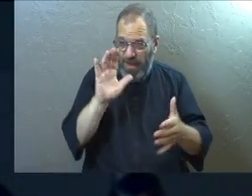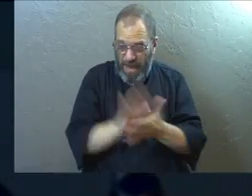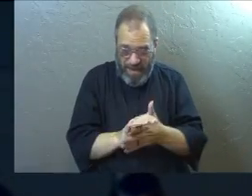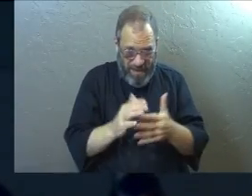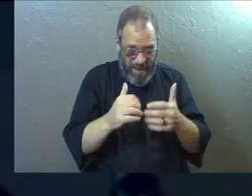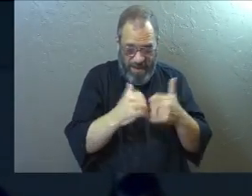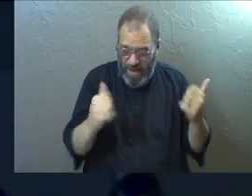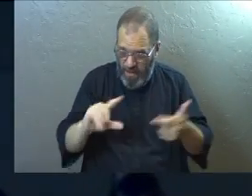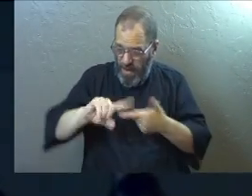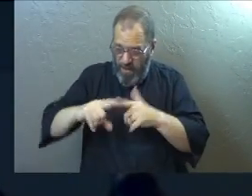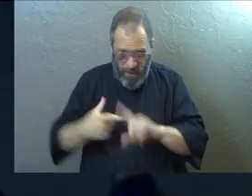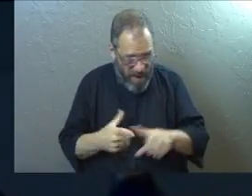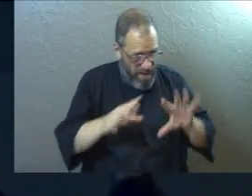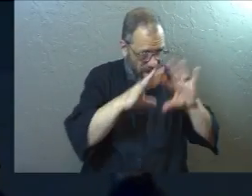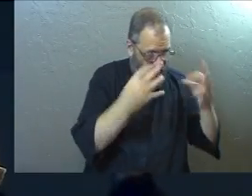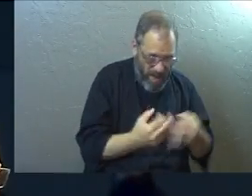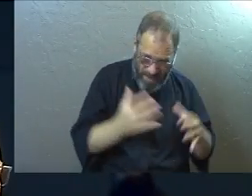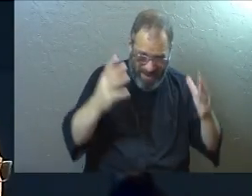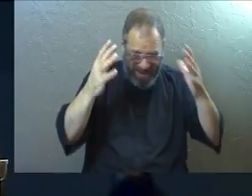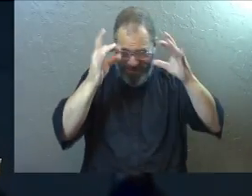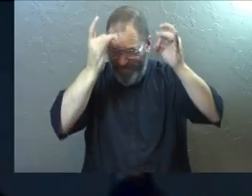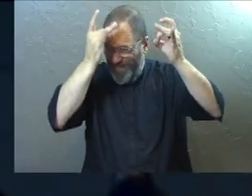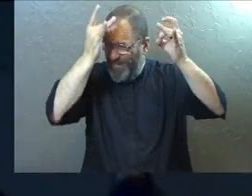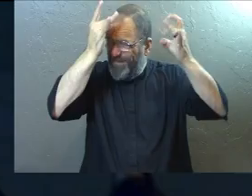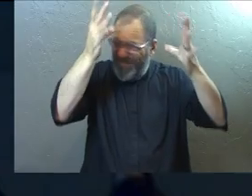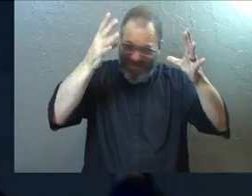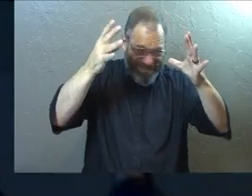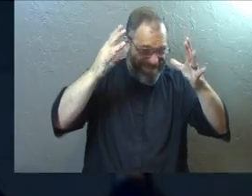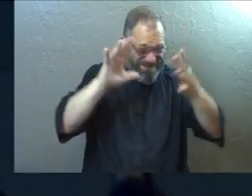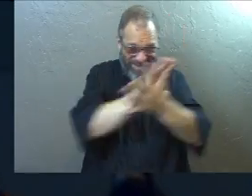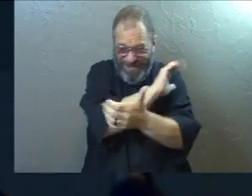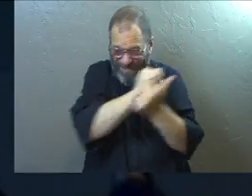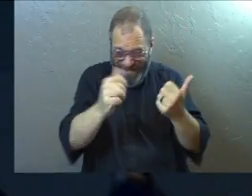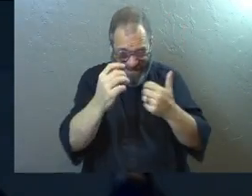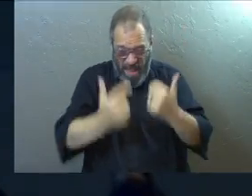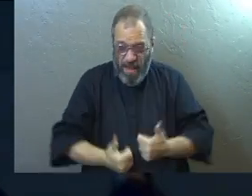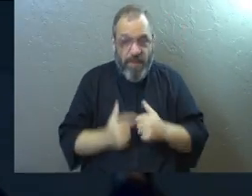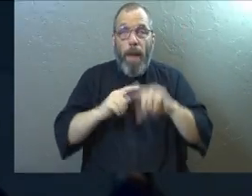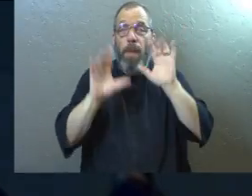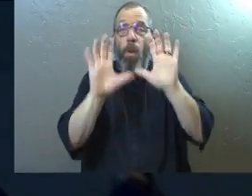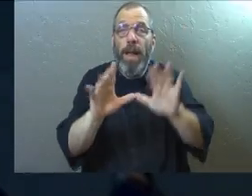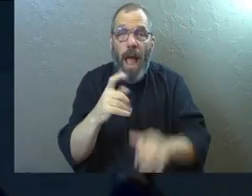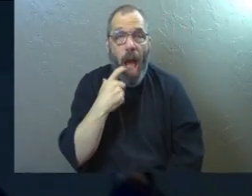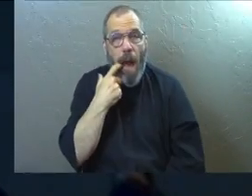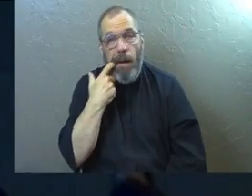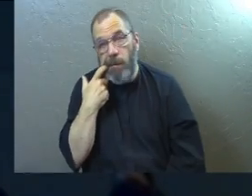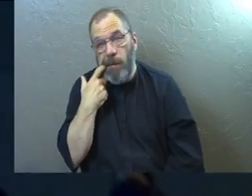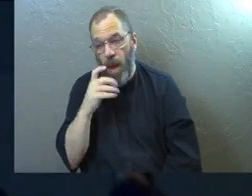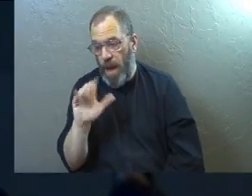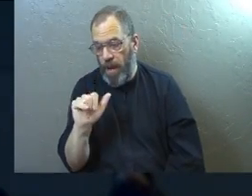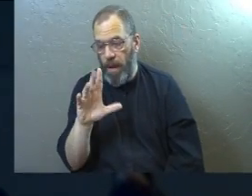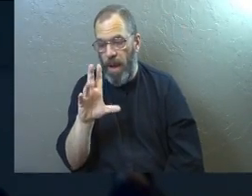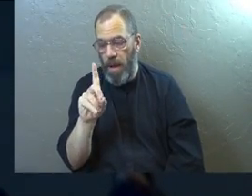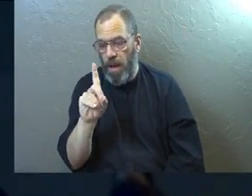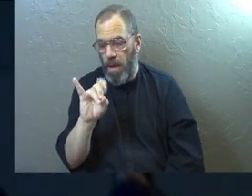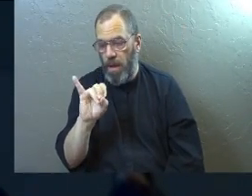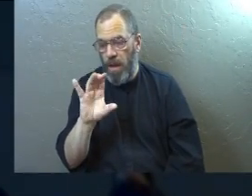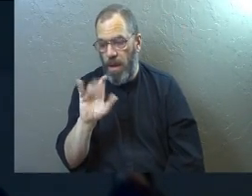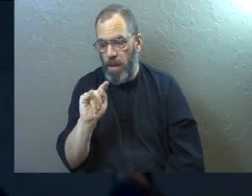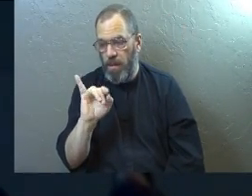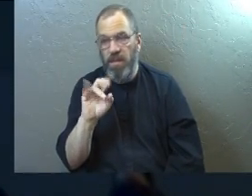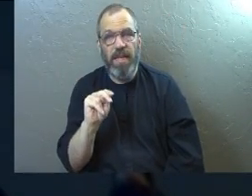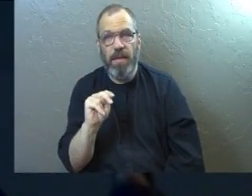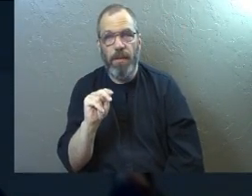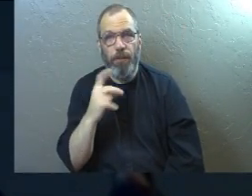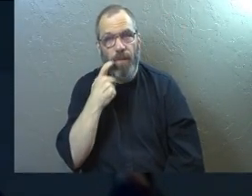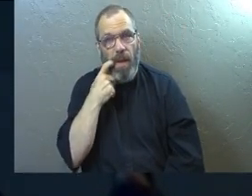separating friends and bringing all kinds of destruction into our world. But also, what about addiction for a second? Like,